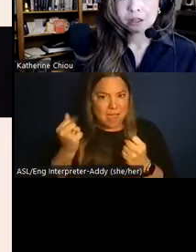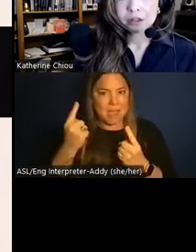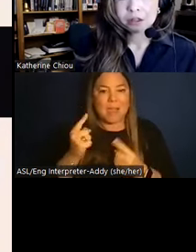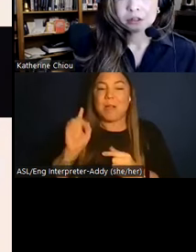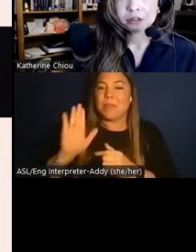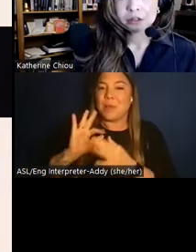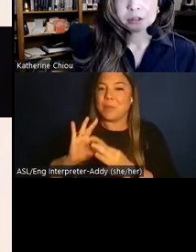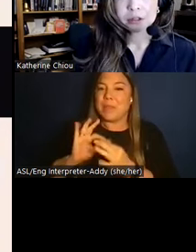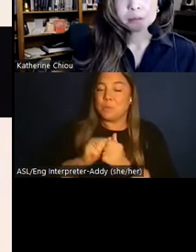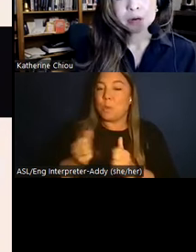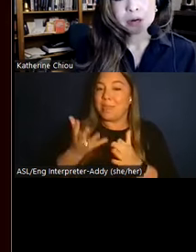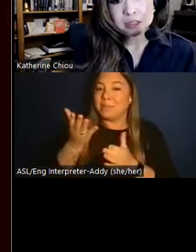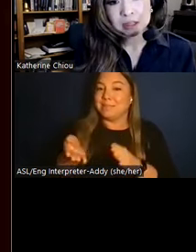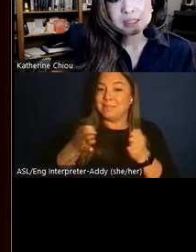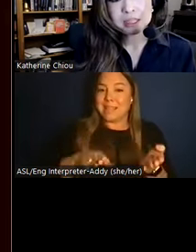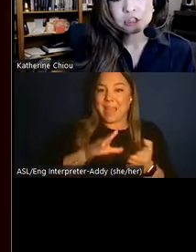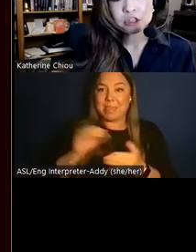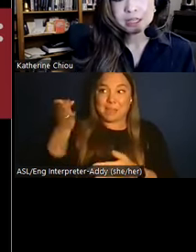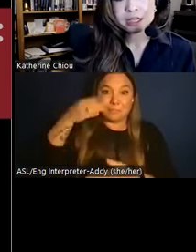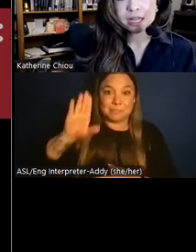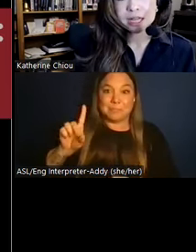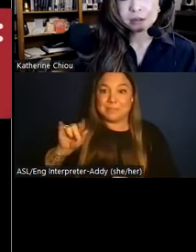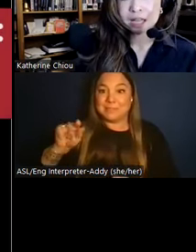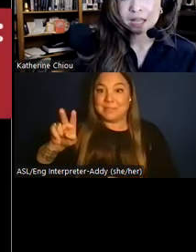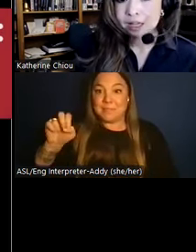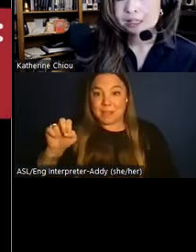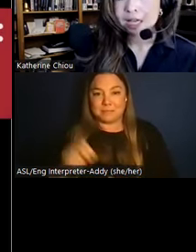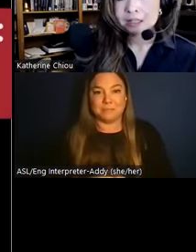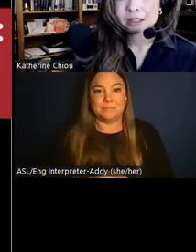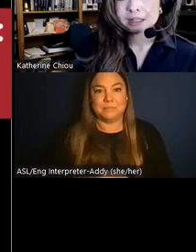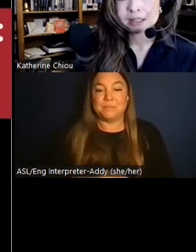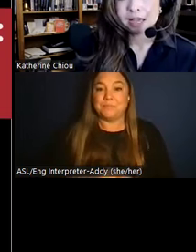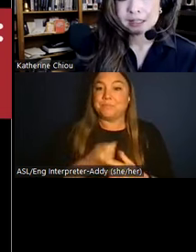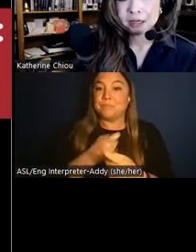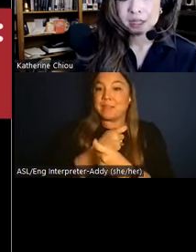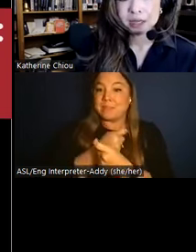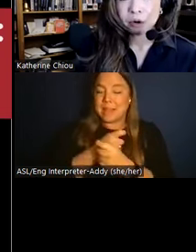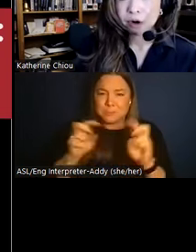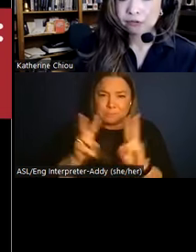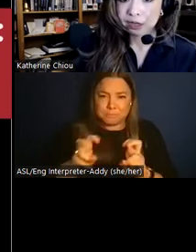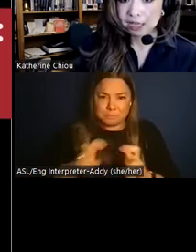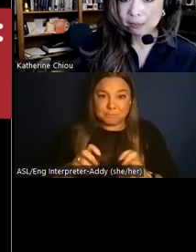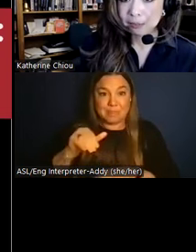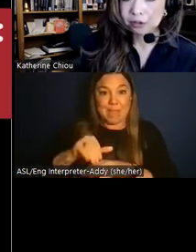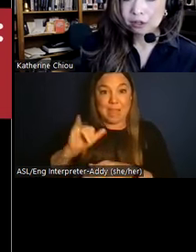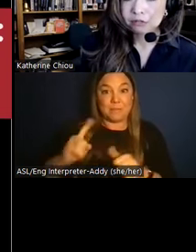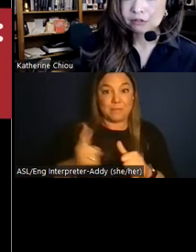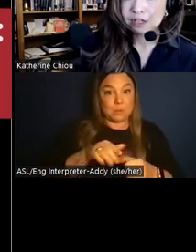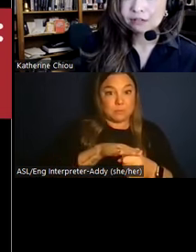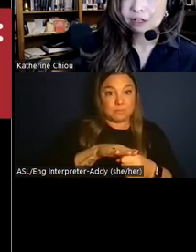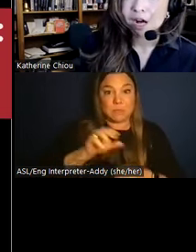Their approach to death was as intricate as their approach to life. Skeletal analyses at San Jose de Moro, for example,